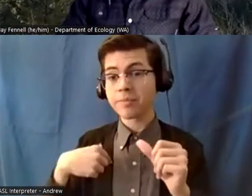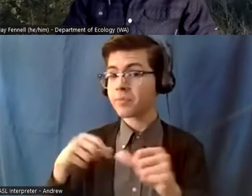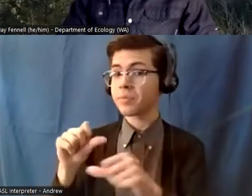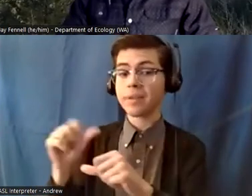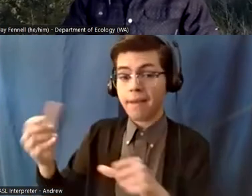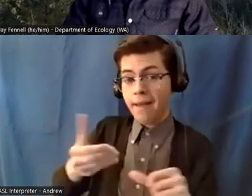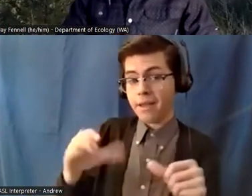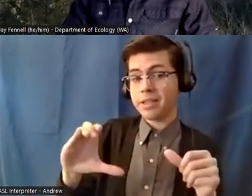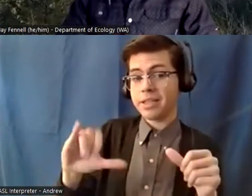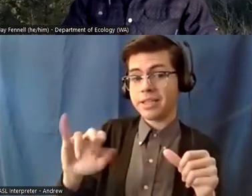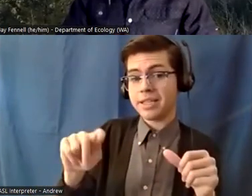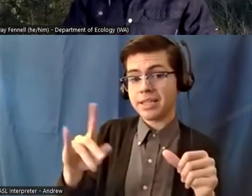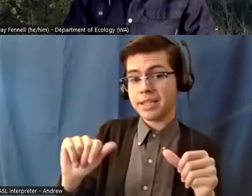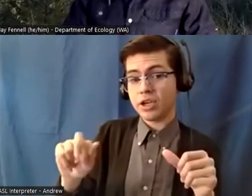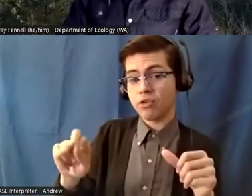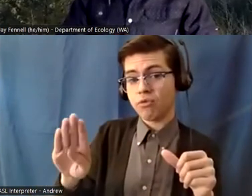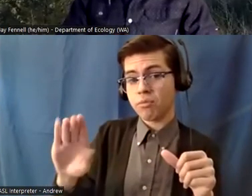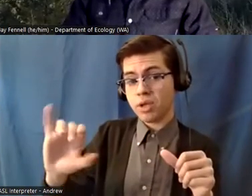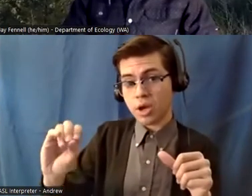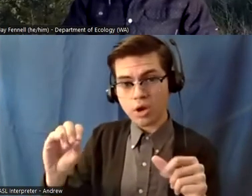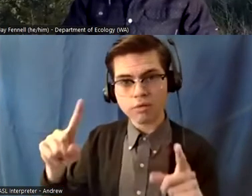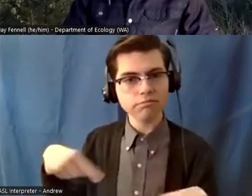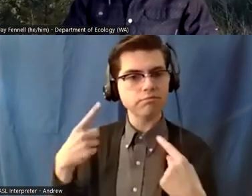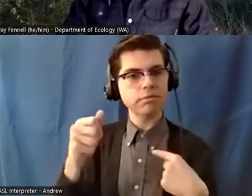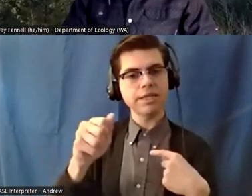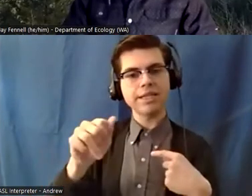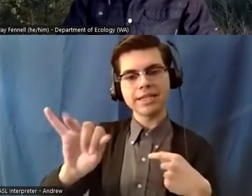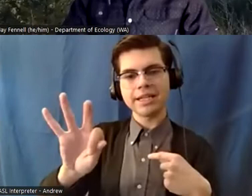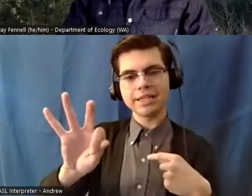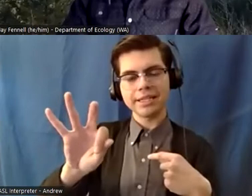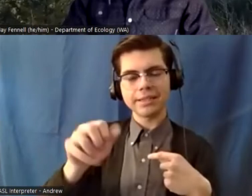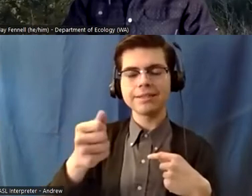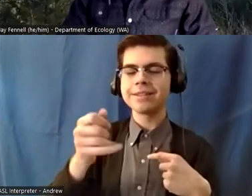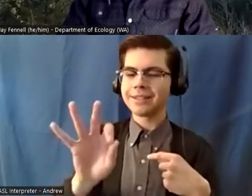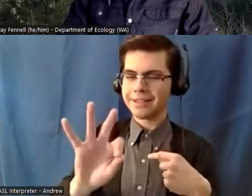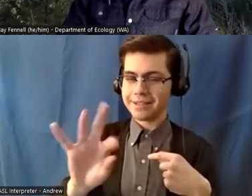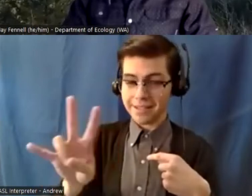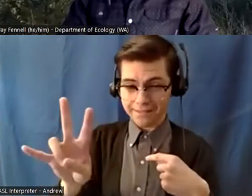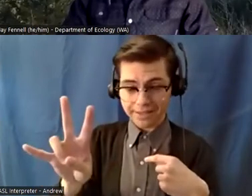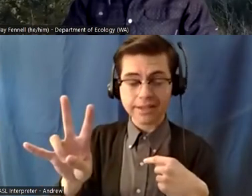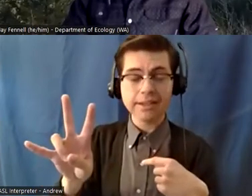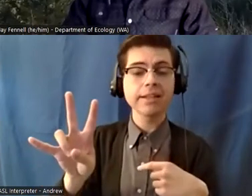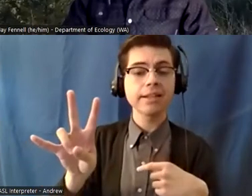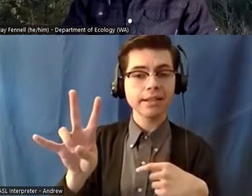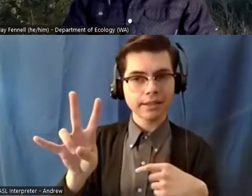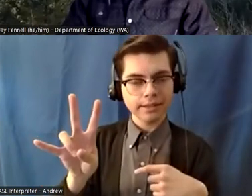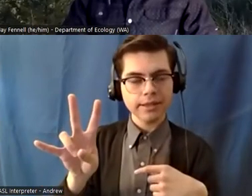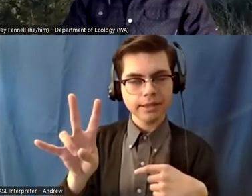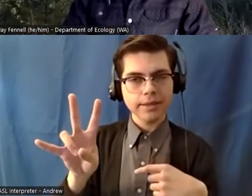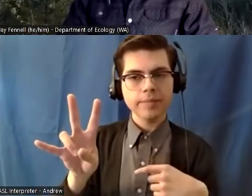assistant ever since got her in 1997 the year after that first returnee and